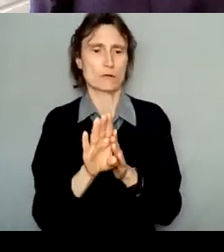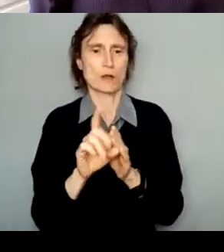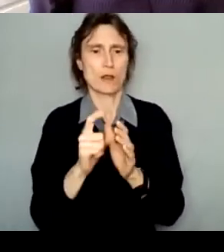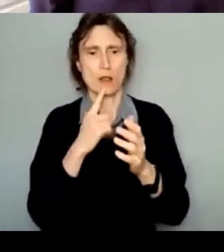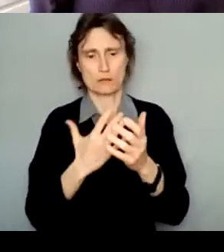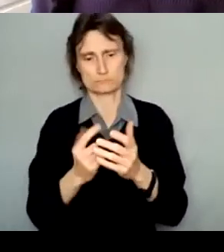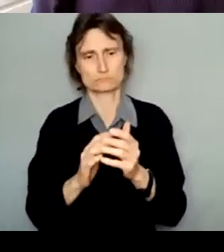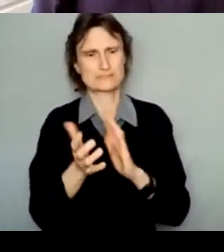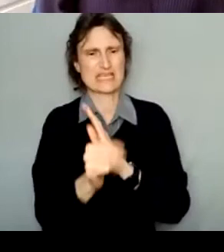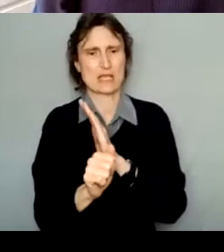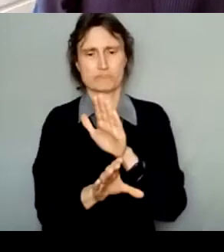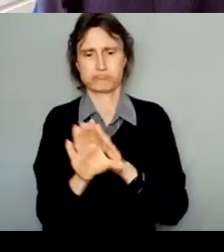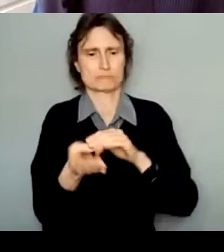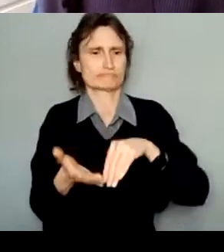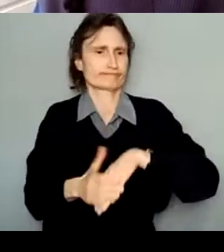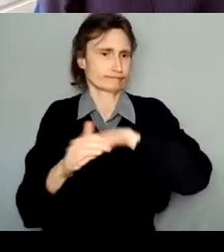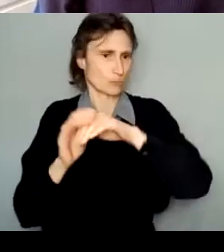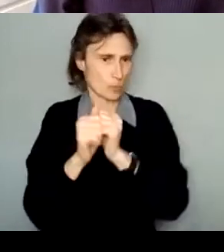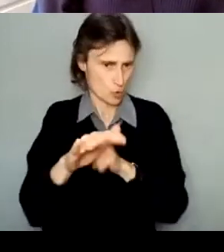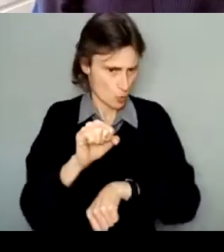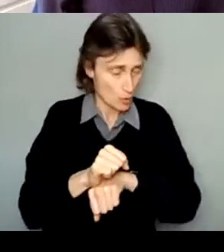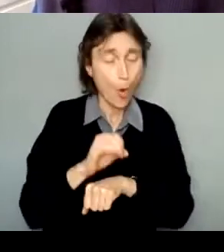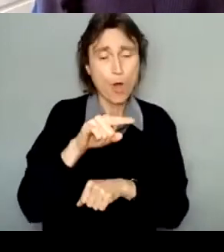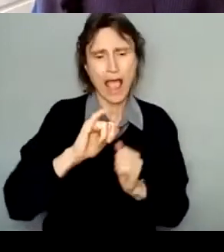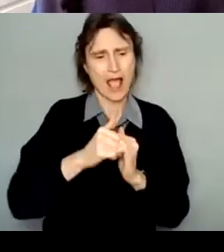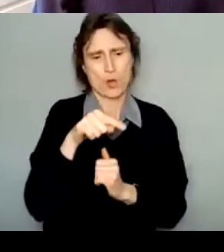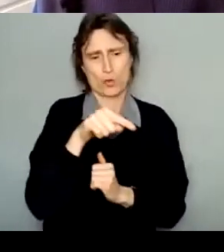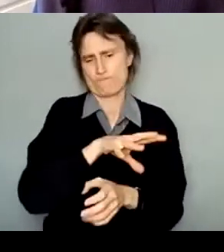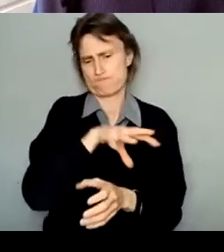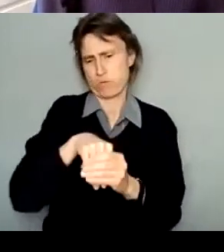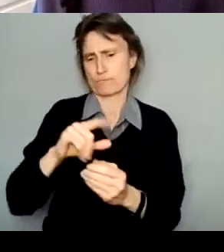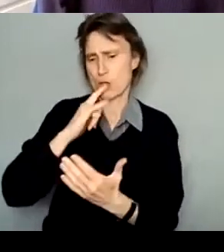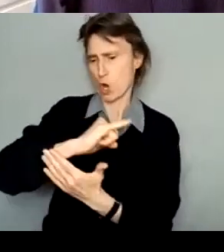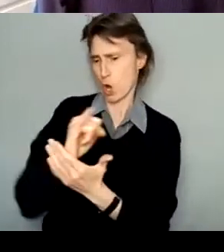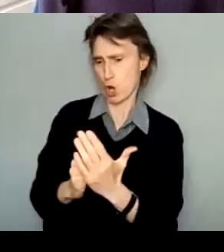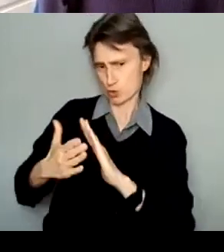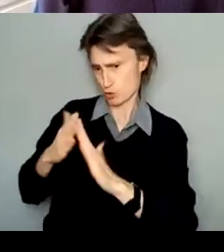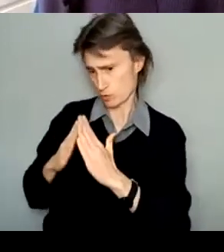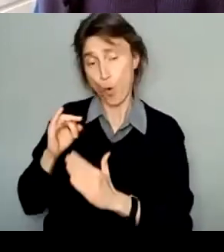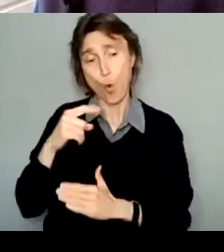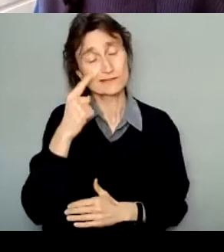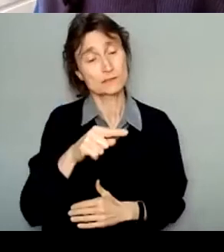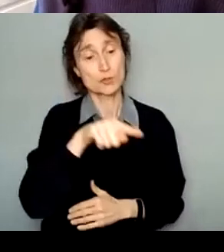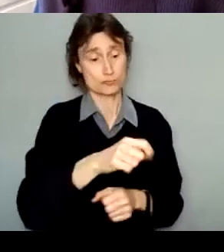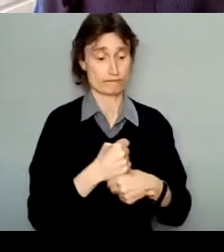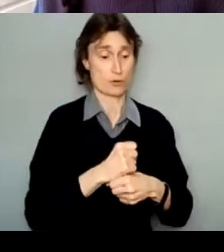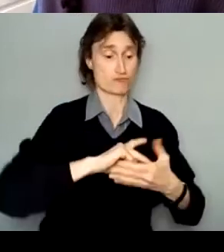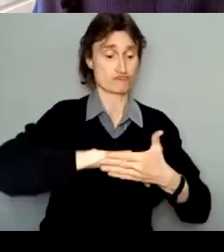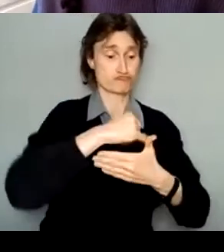might talk about where you see yourself within an artistic community, or the impact you see this project having within a particular discipline.